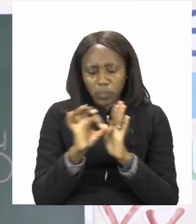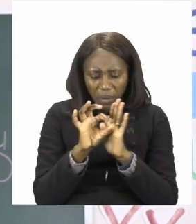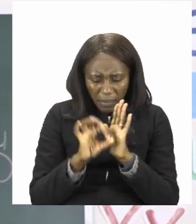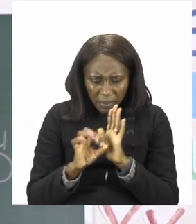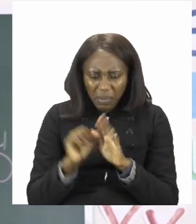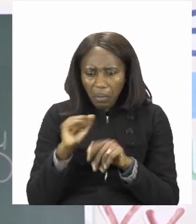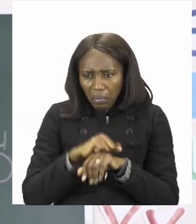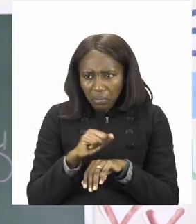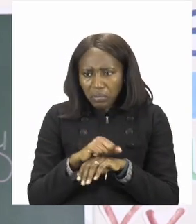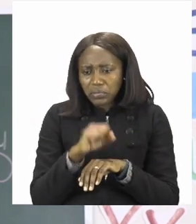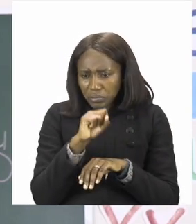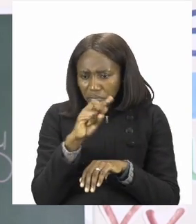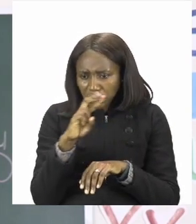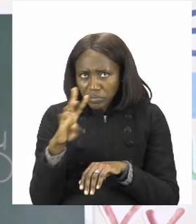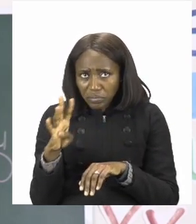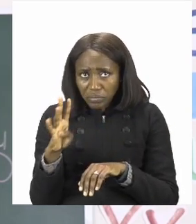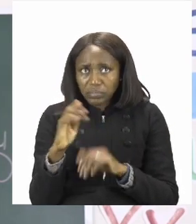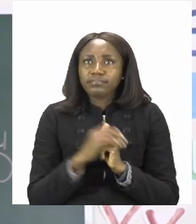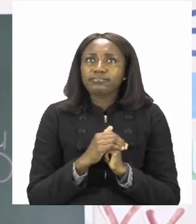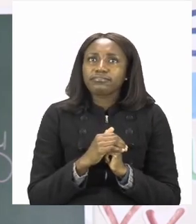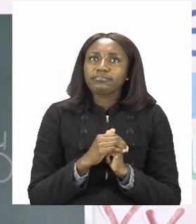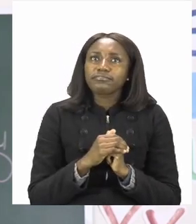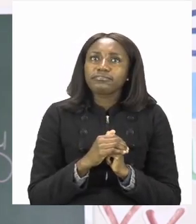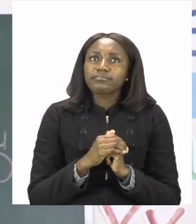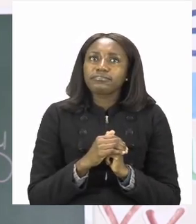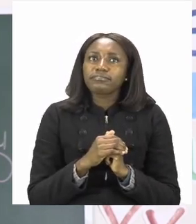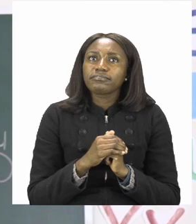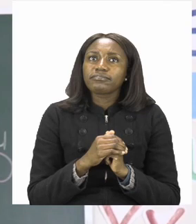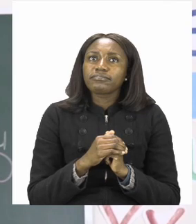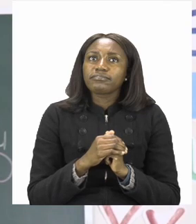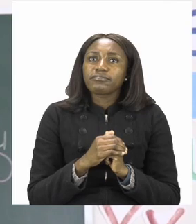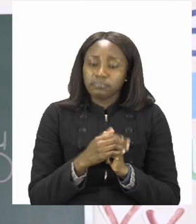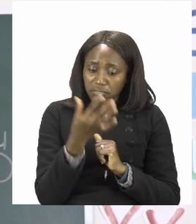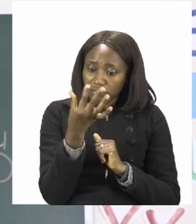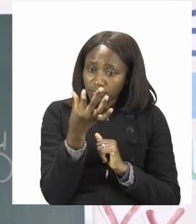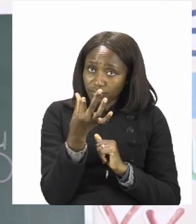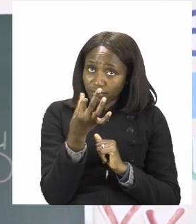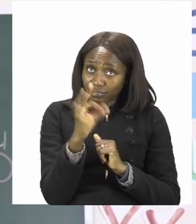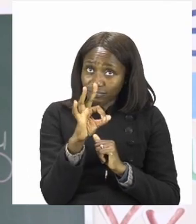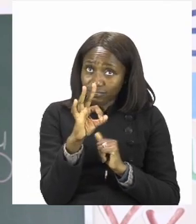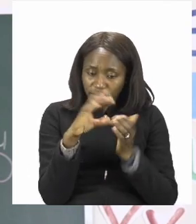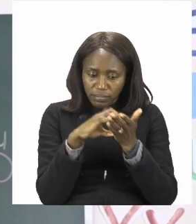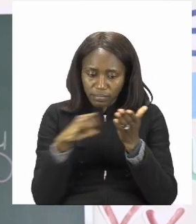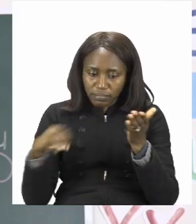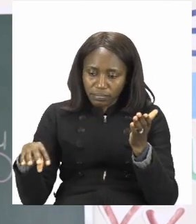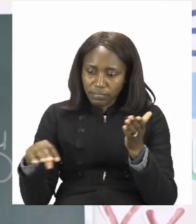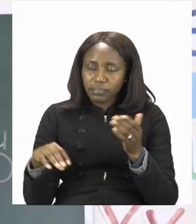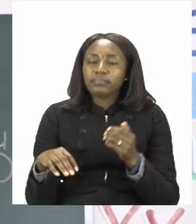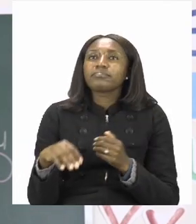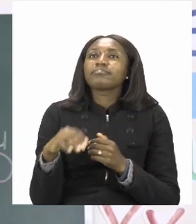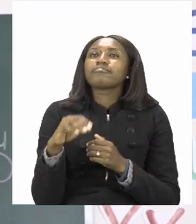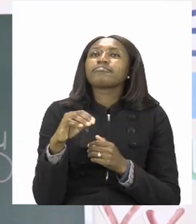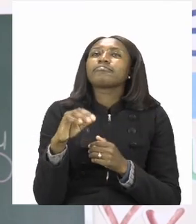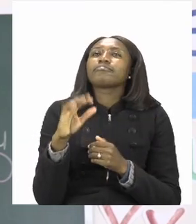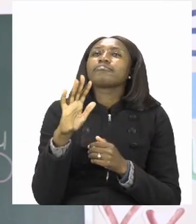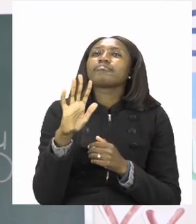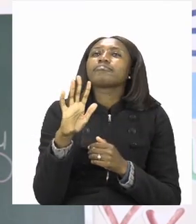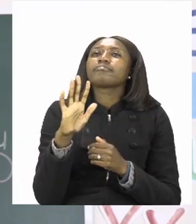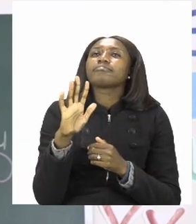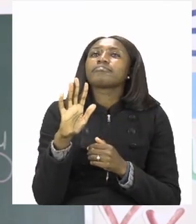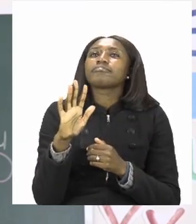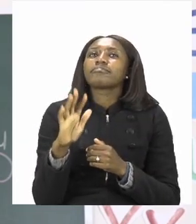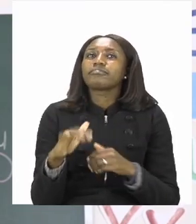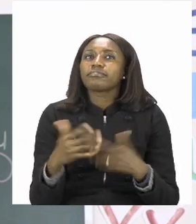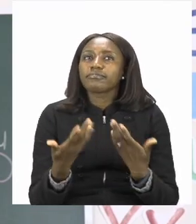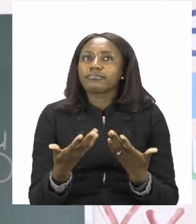or the number line. Let's use our fingers. We need to get from 5 to 9. So